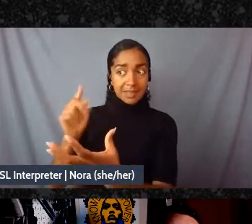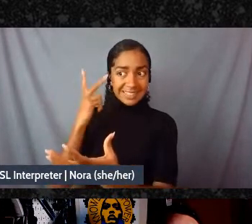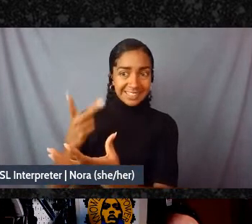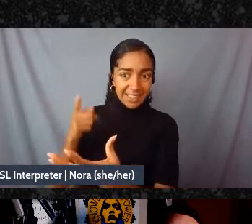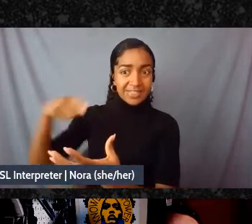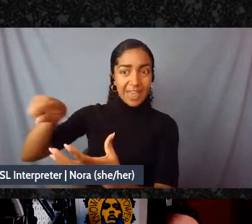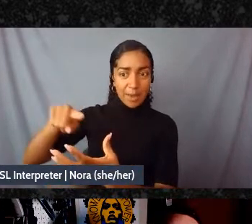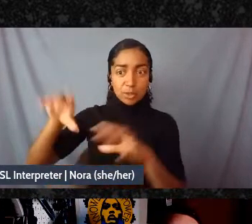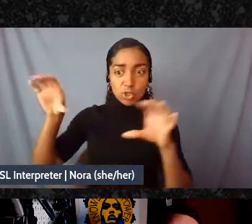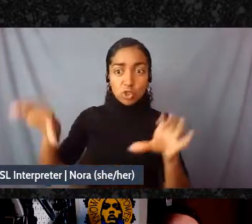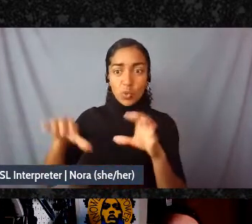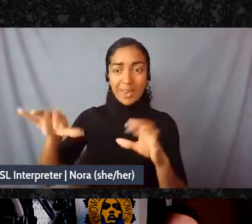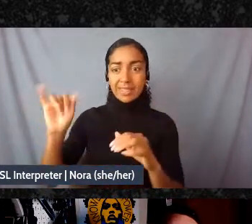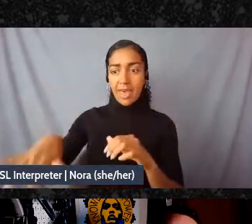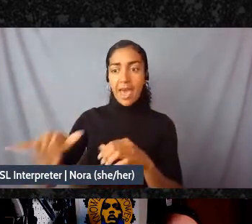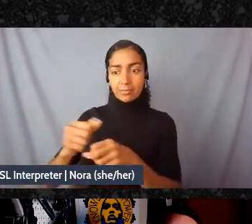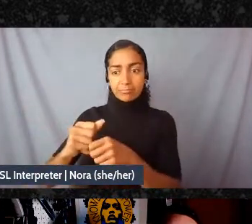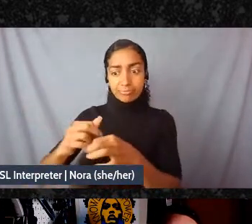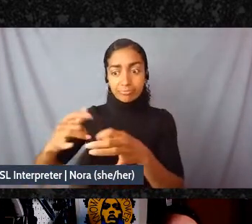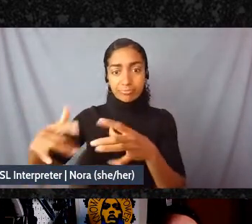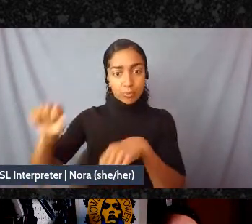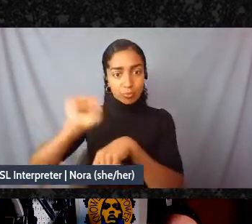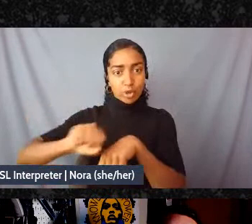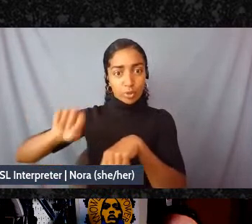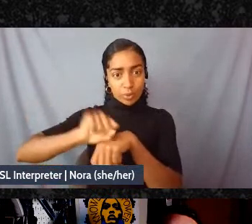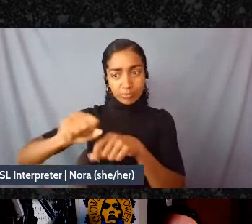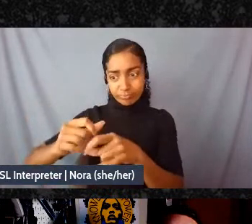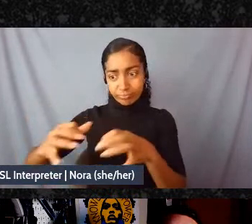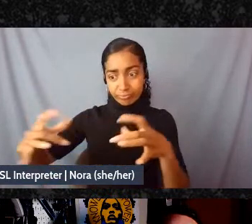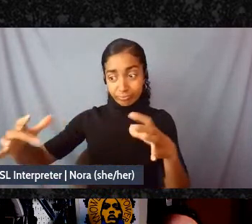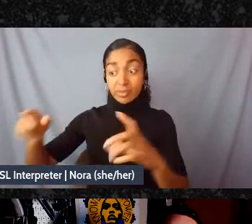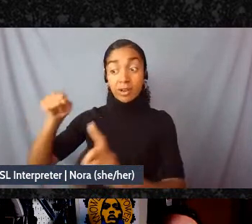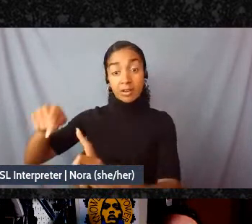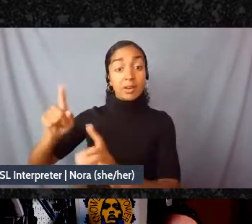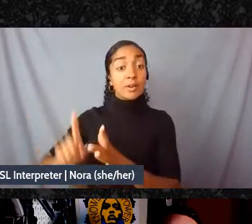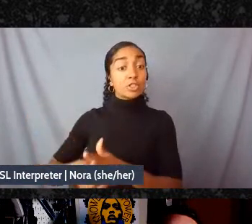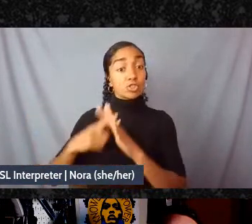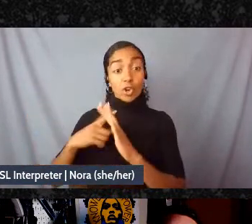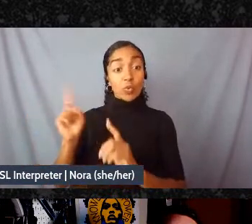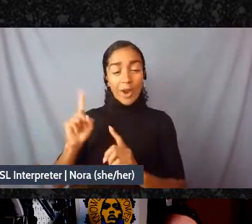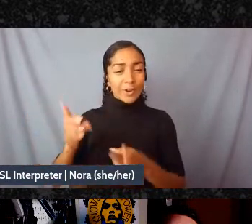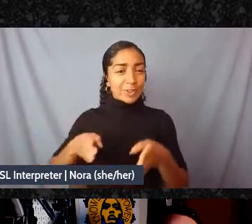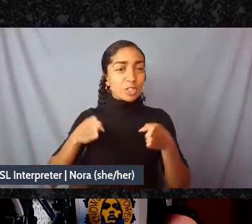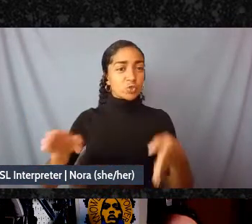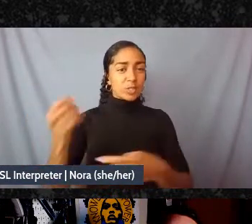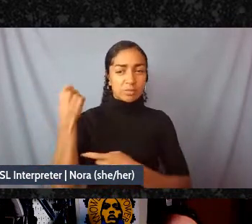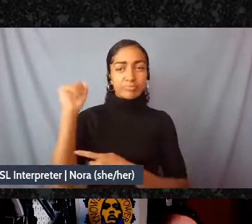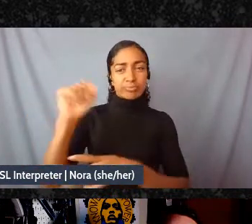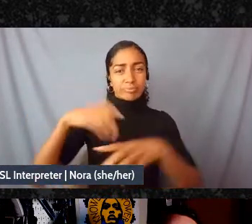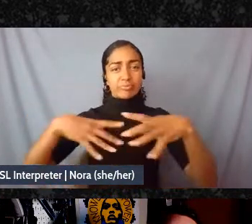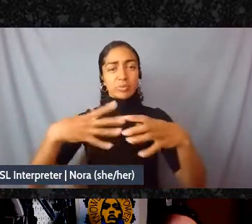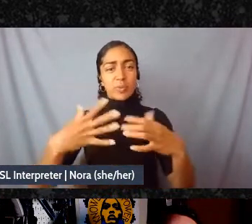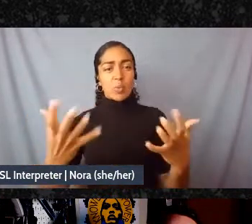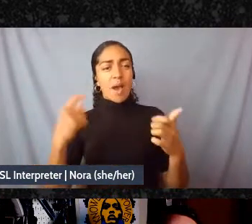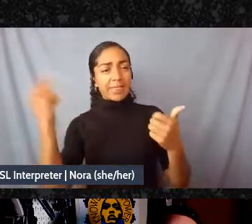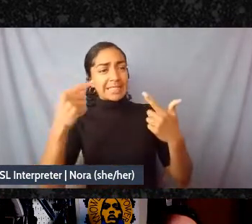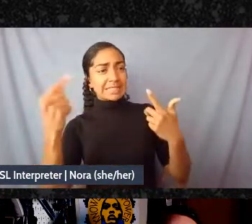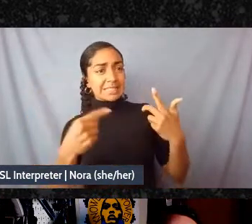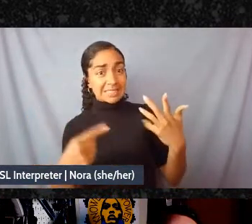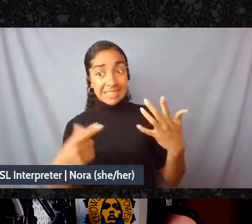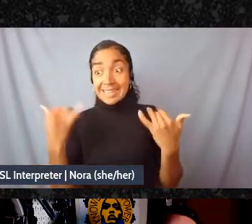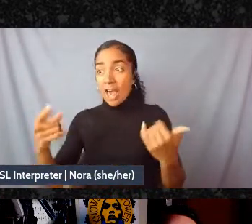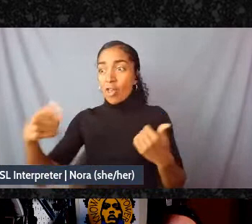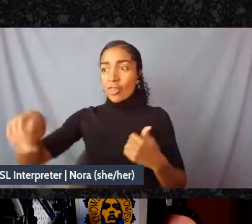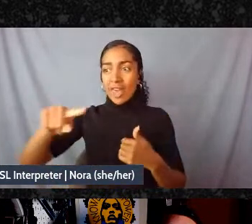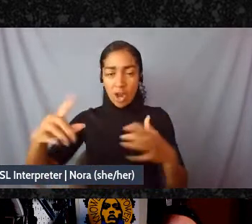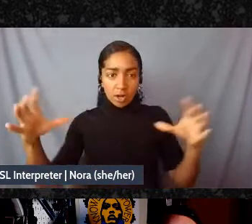across scale where it's like okay we were in the streets and we were there saying we want this and then we're coming in and building these larger